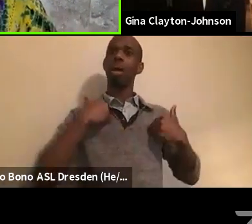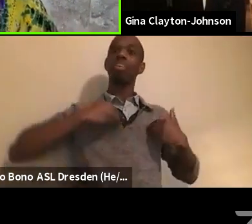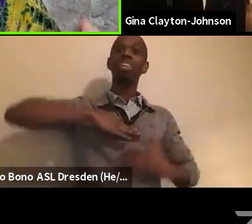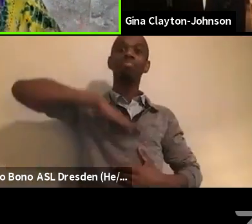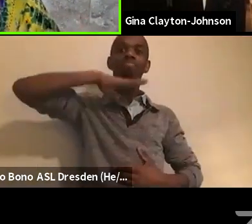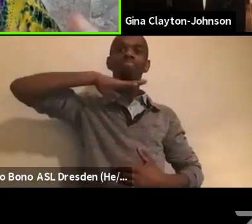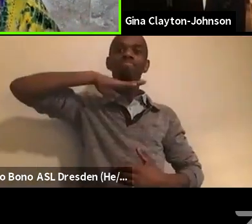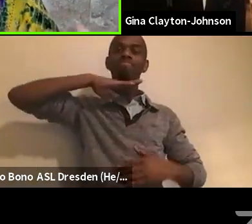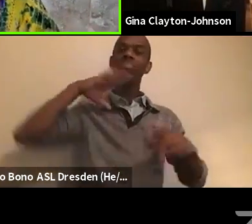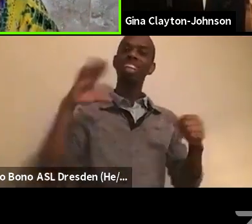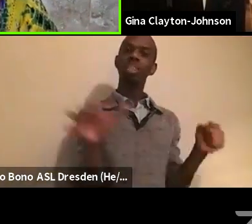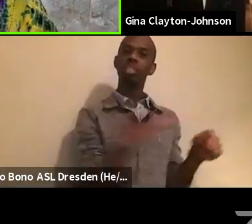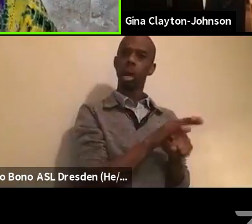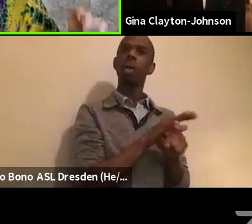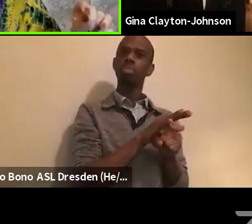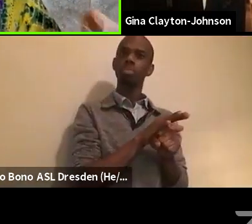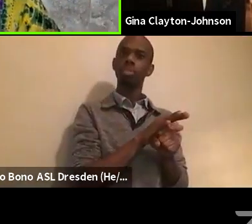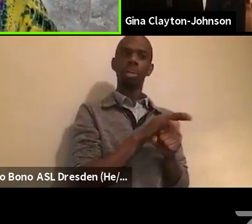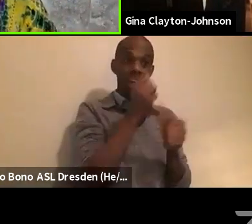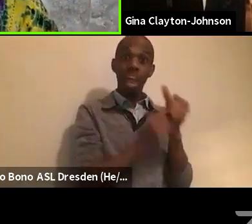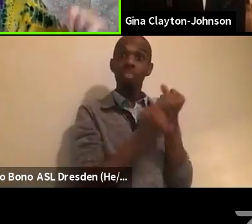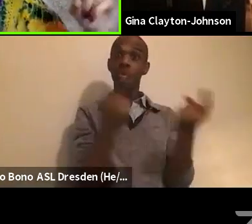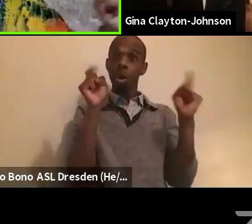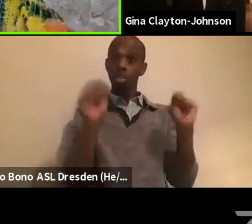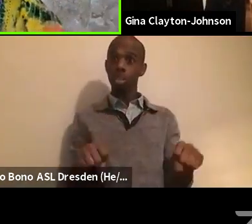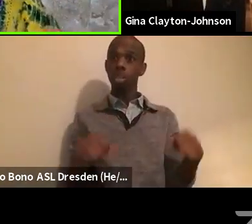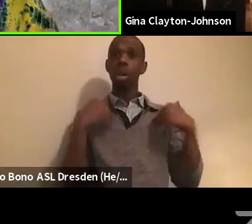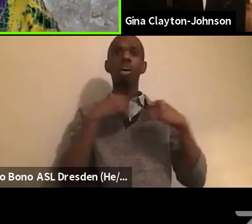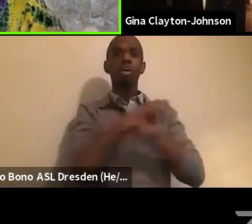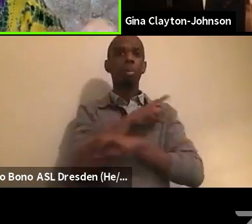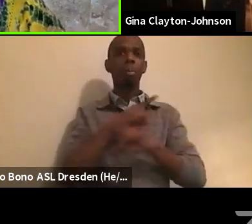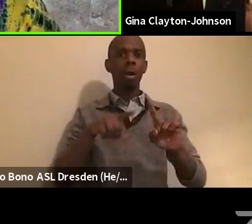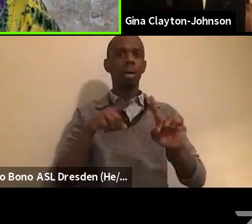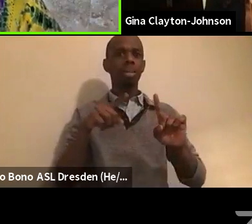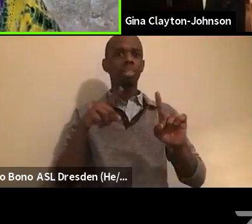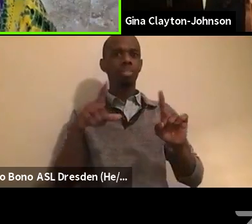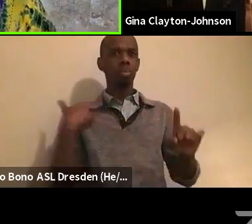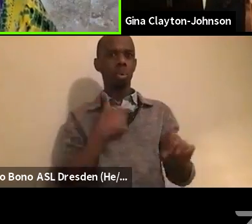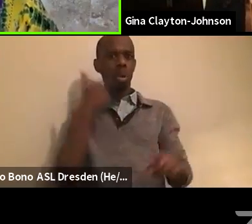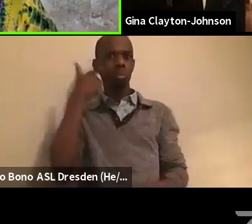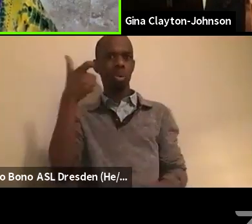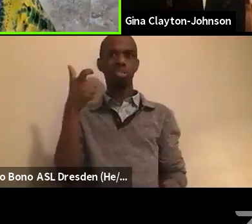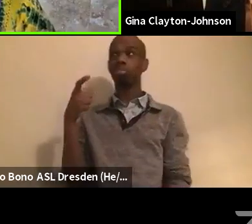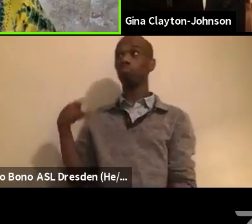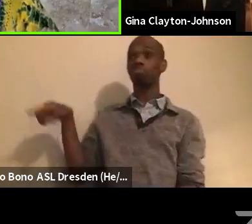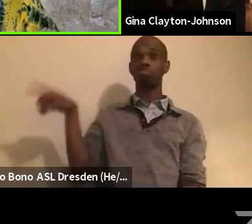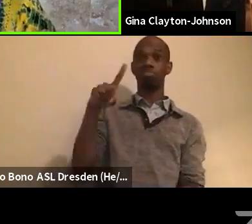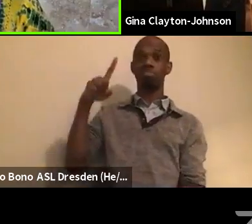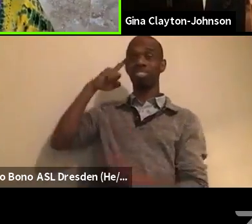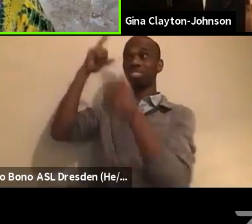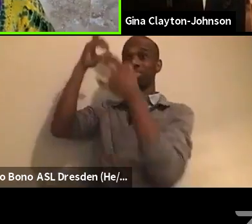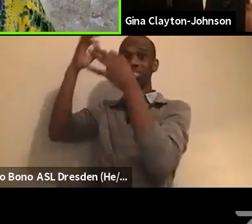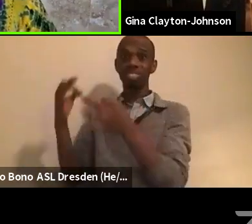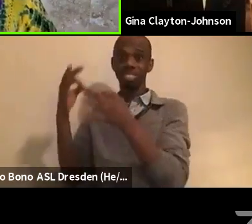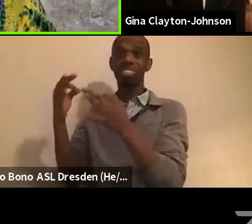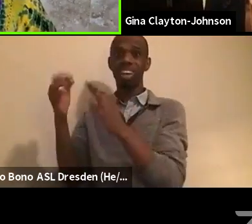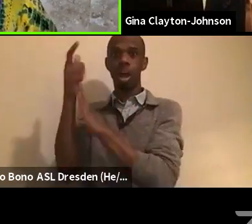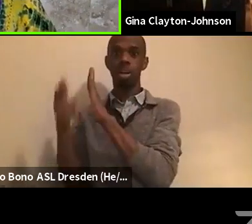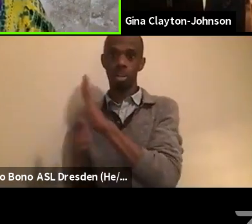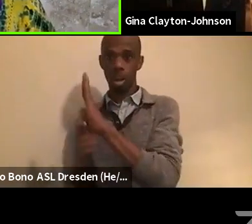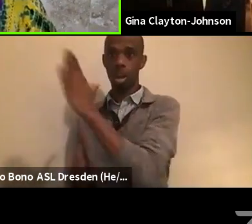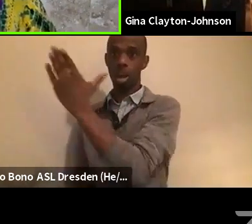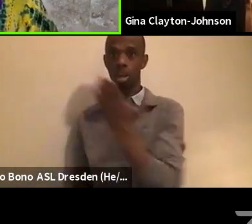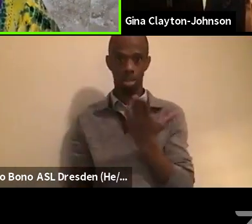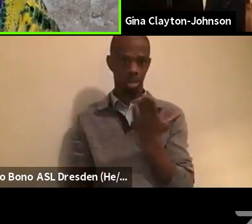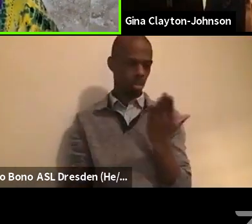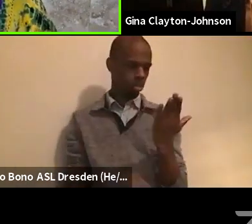everyone can have it and we're watching as they make decisions that deny us that right it is our